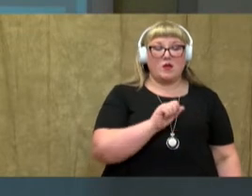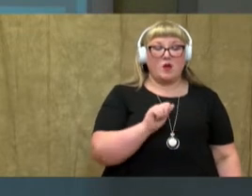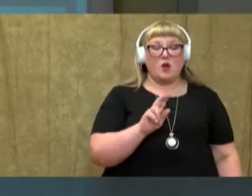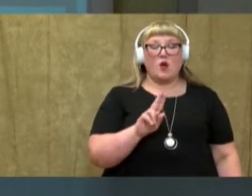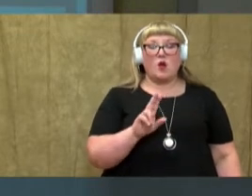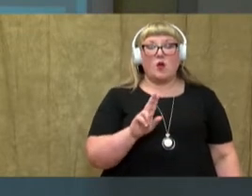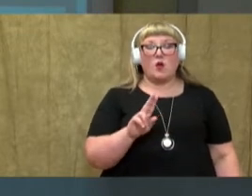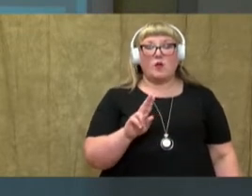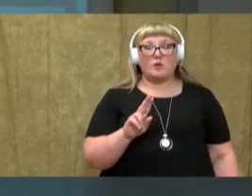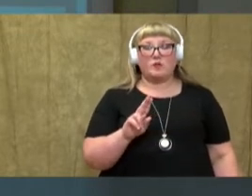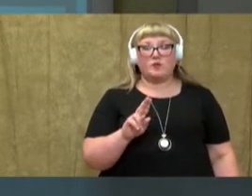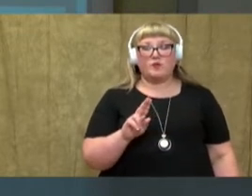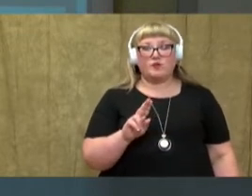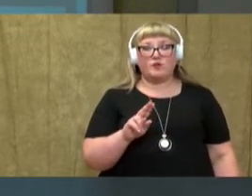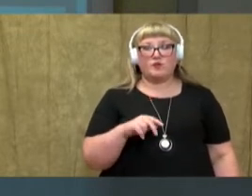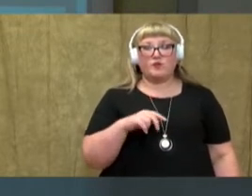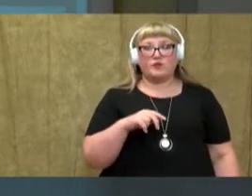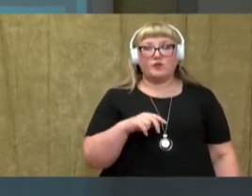S-aul.